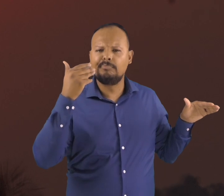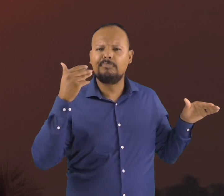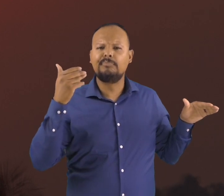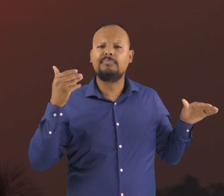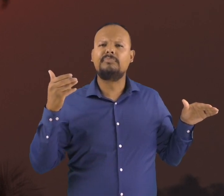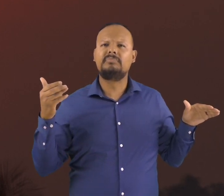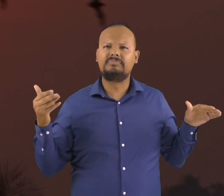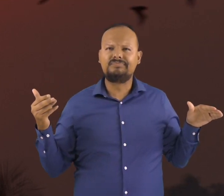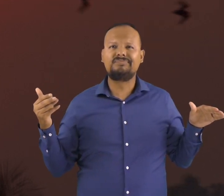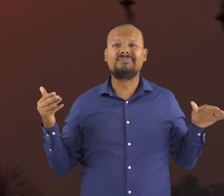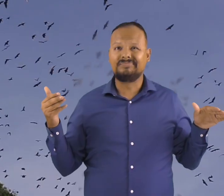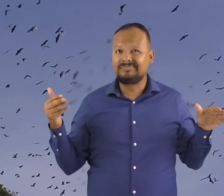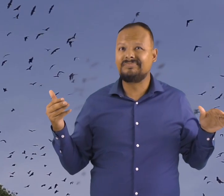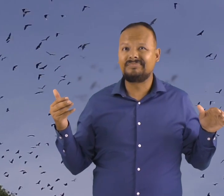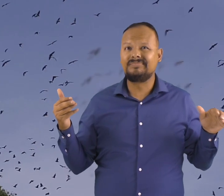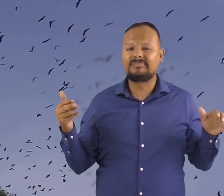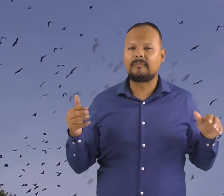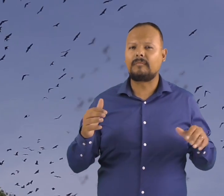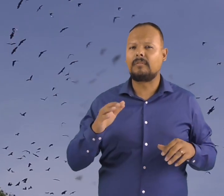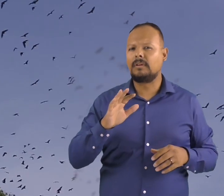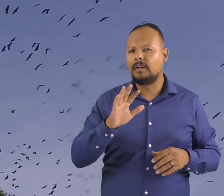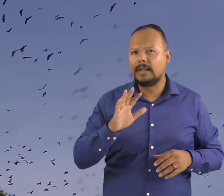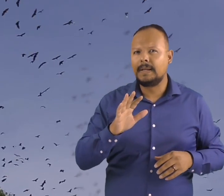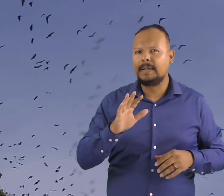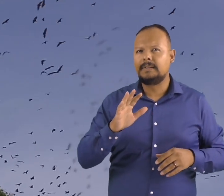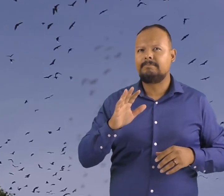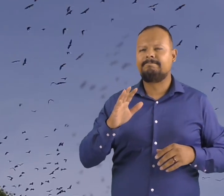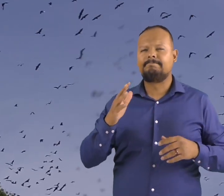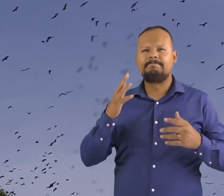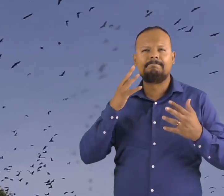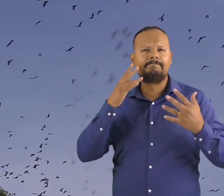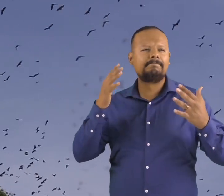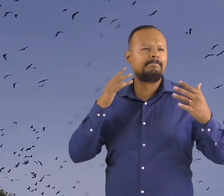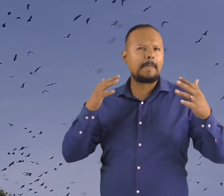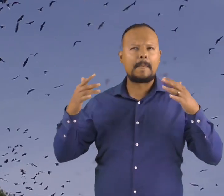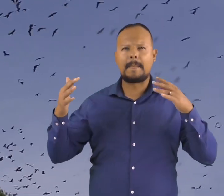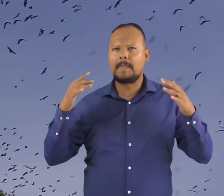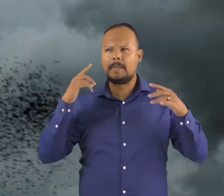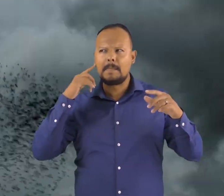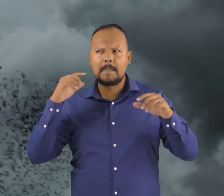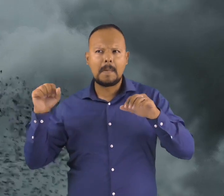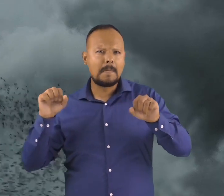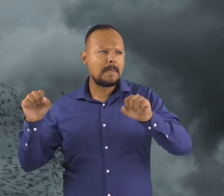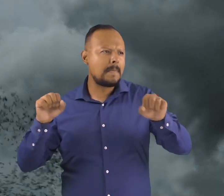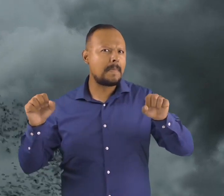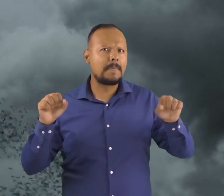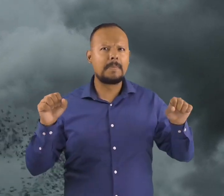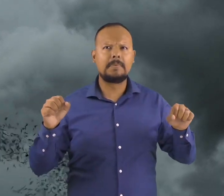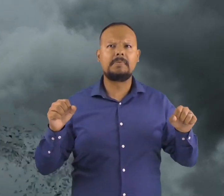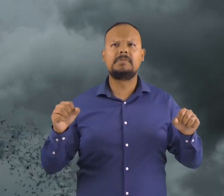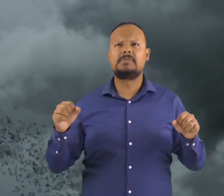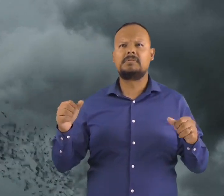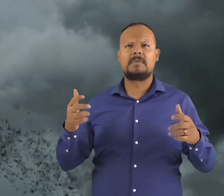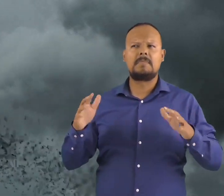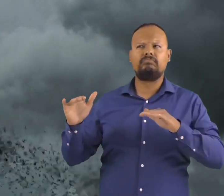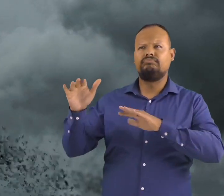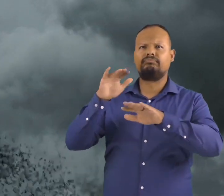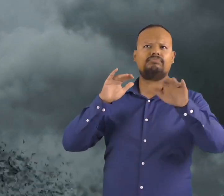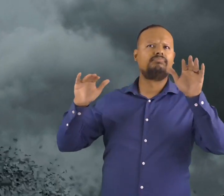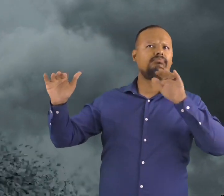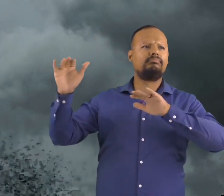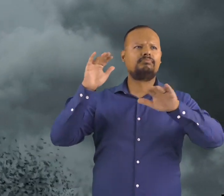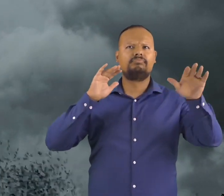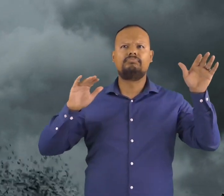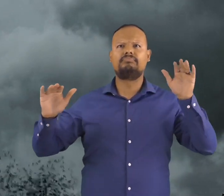Unfortunately, chasing and eating insects using echolocation often makes their flight pattern look